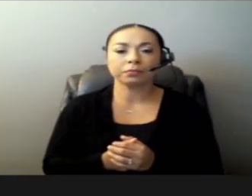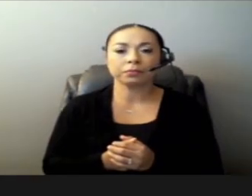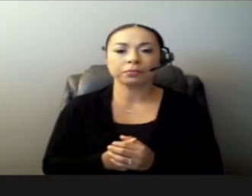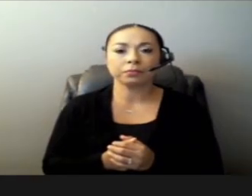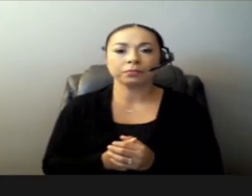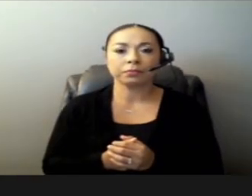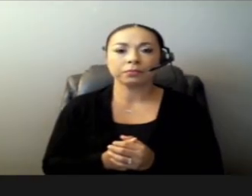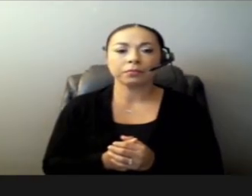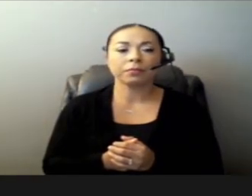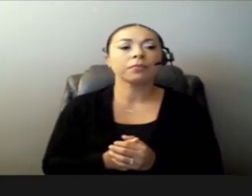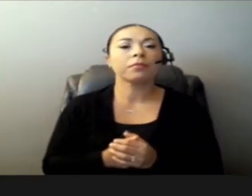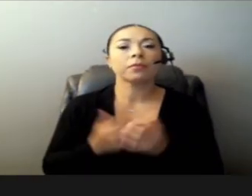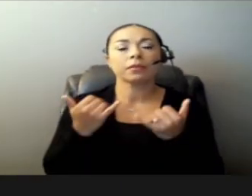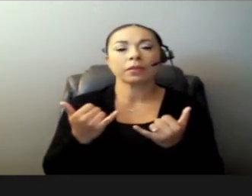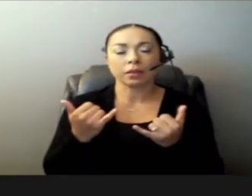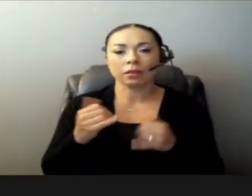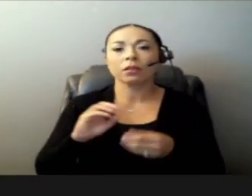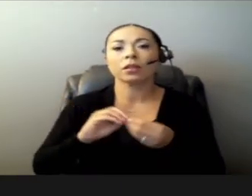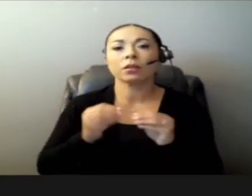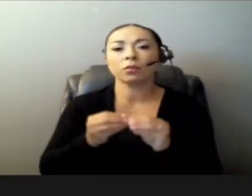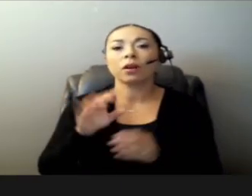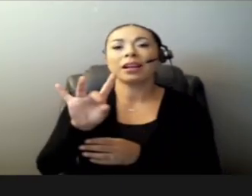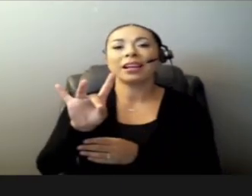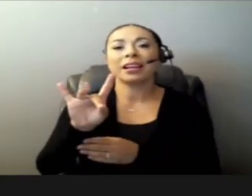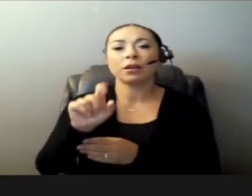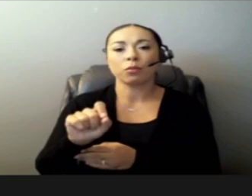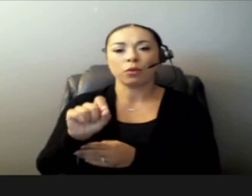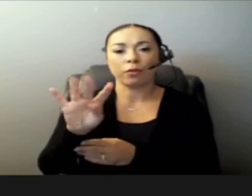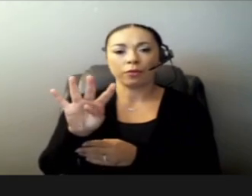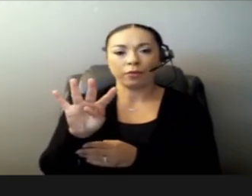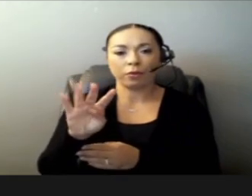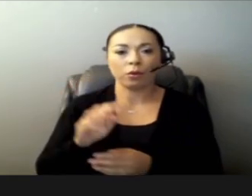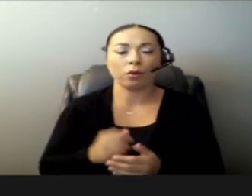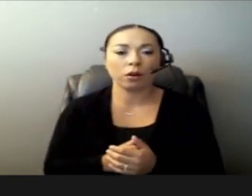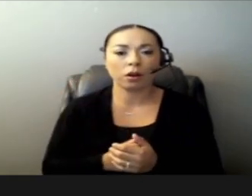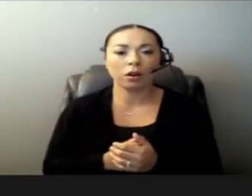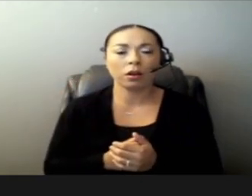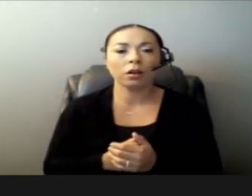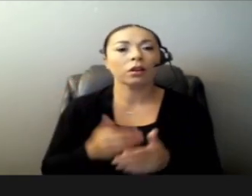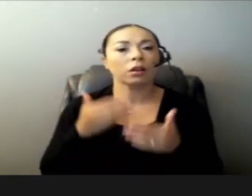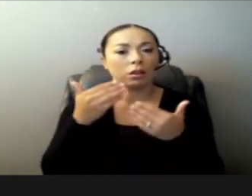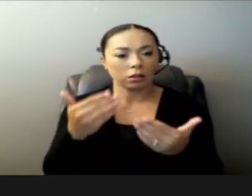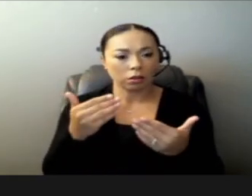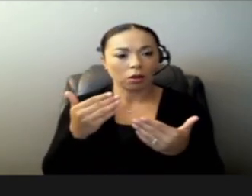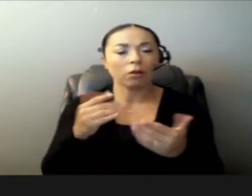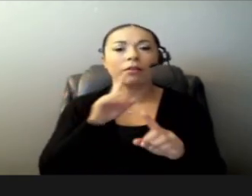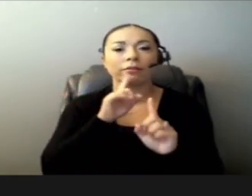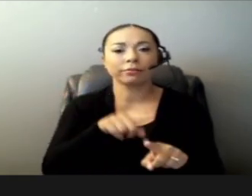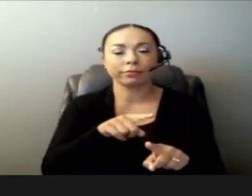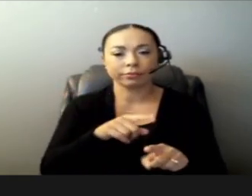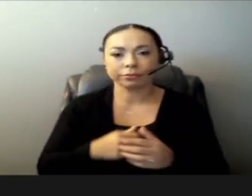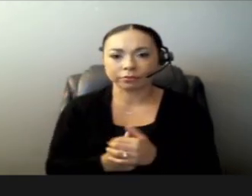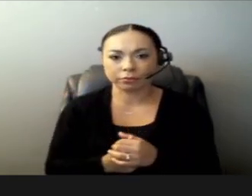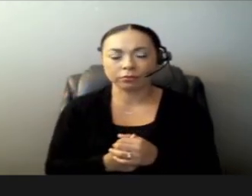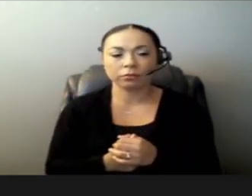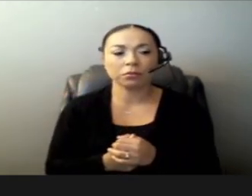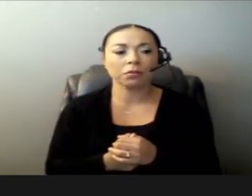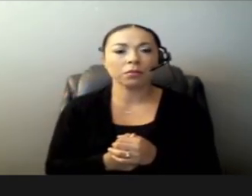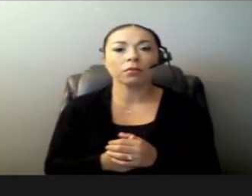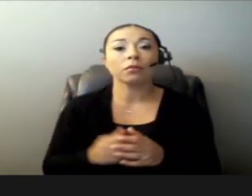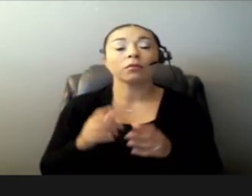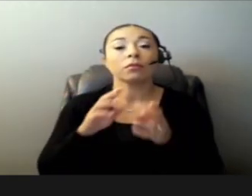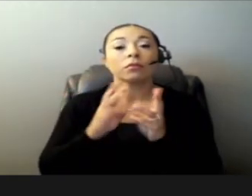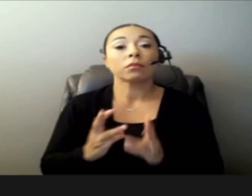Question 8.4. Please rate the following. Climate change